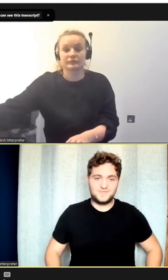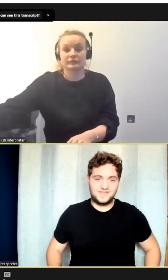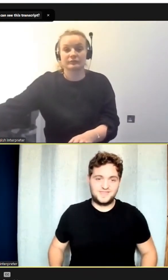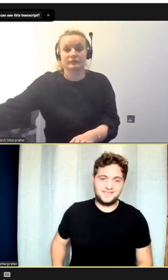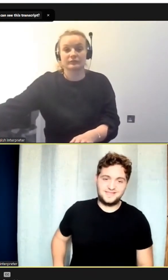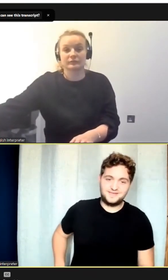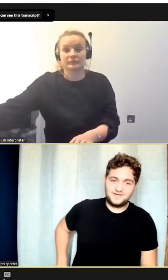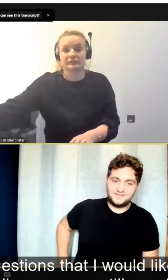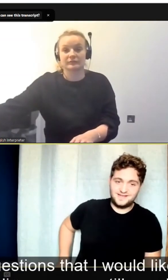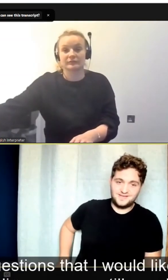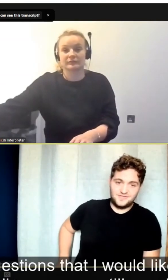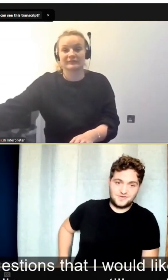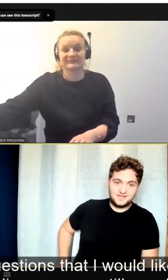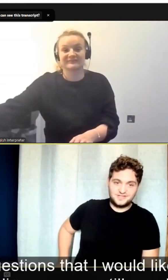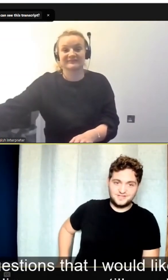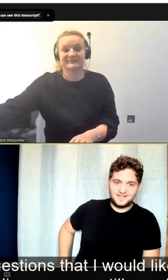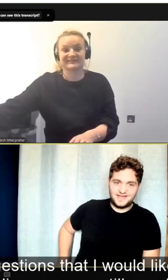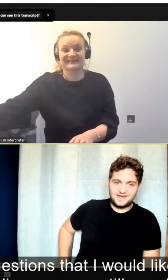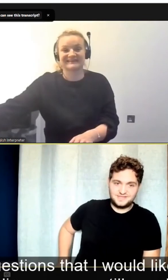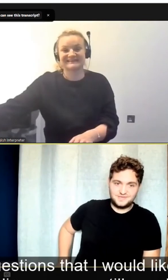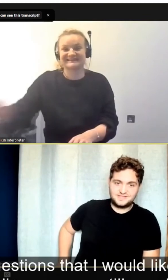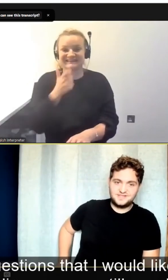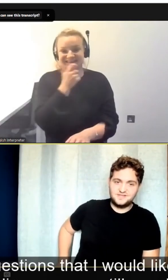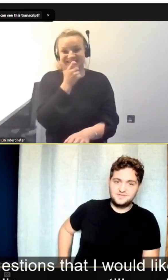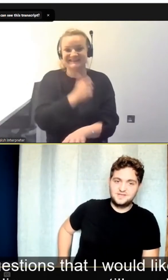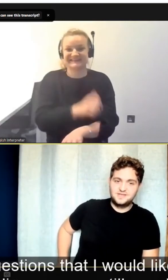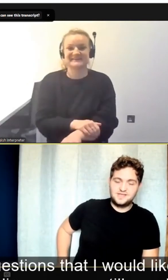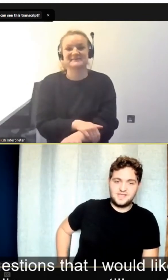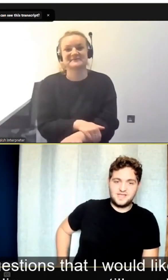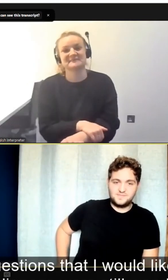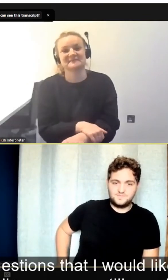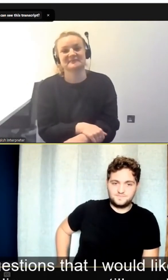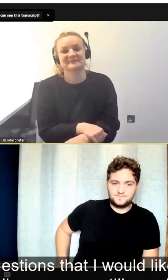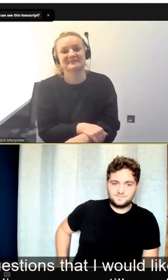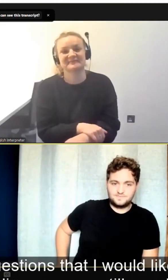You really got me thinking about all the questions that I'd like to ask you.